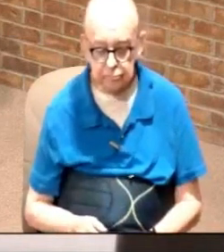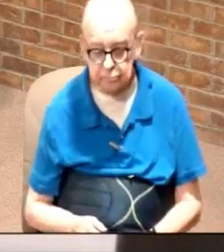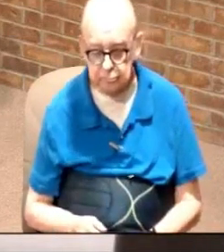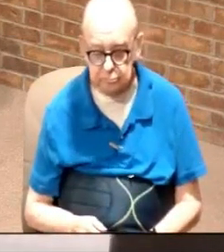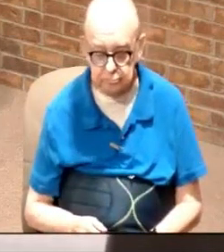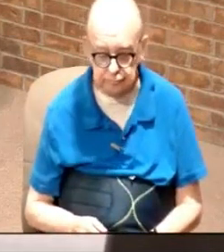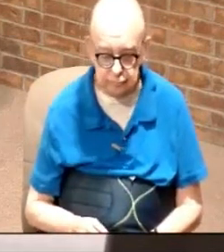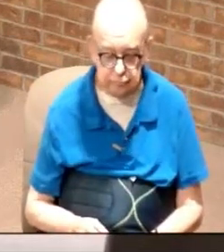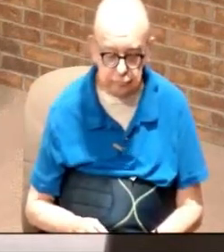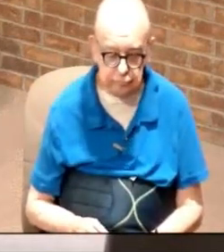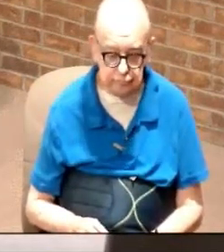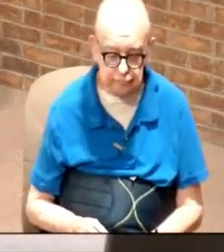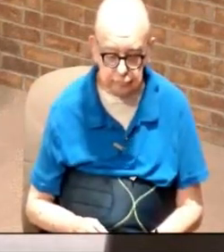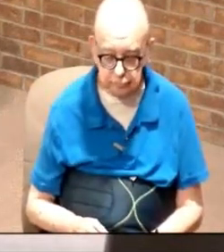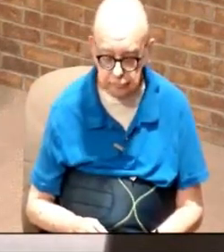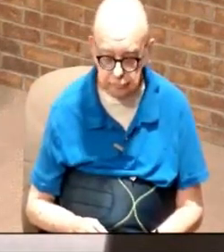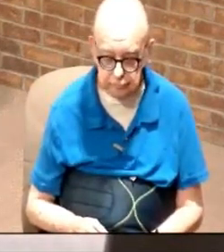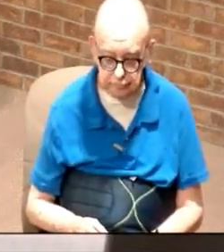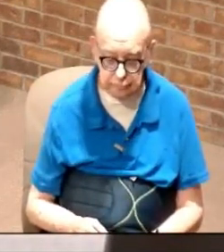they're struggling